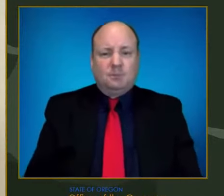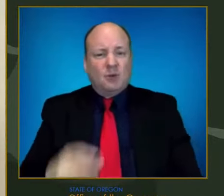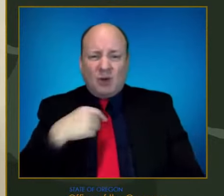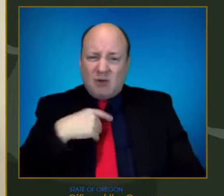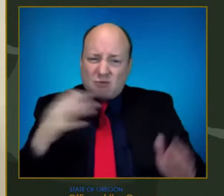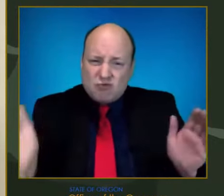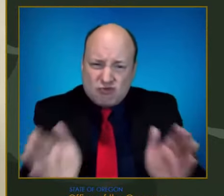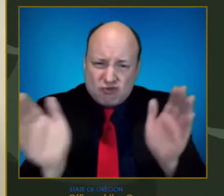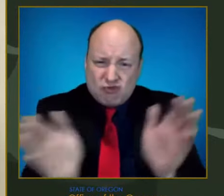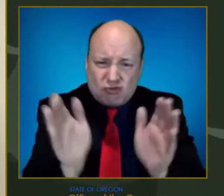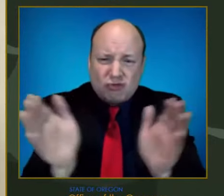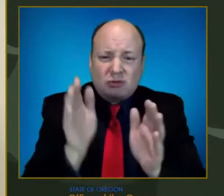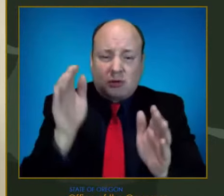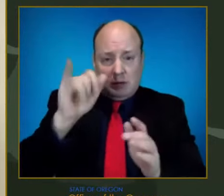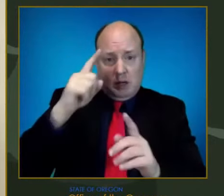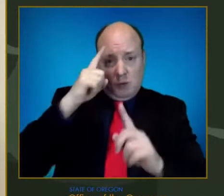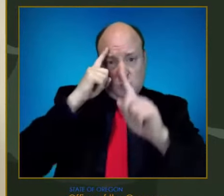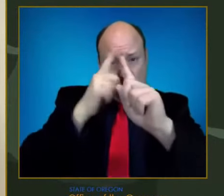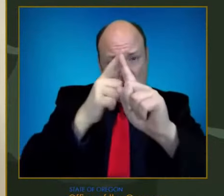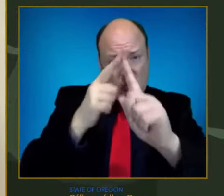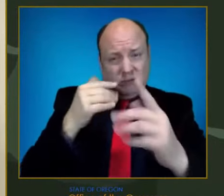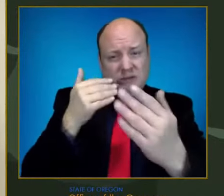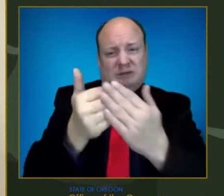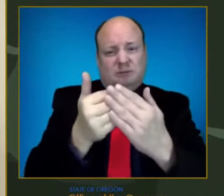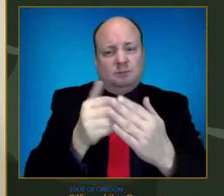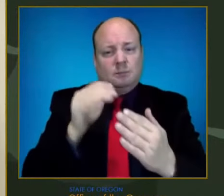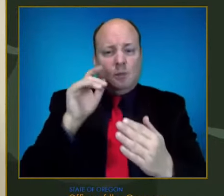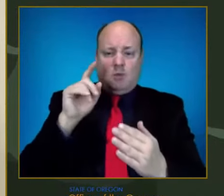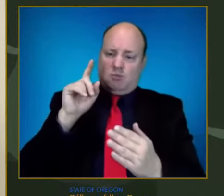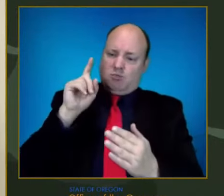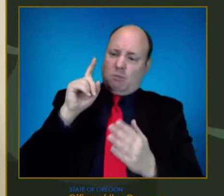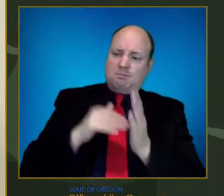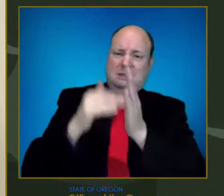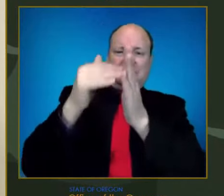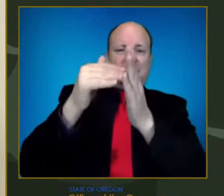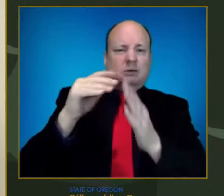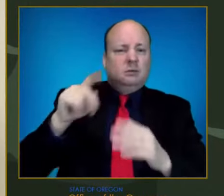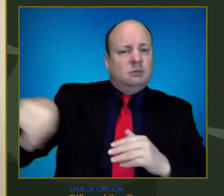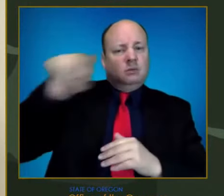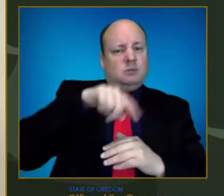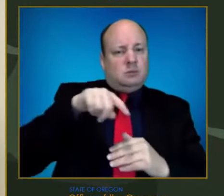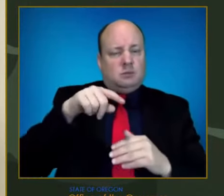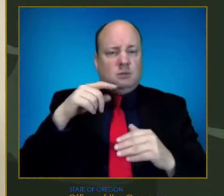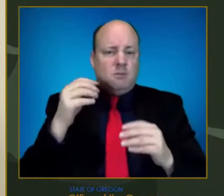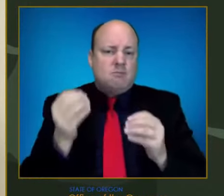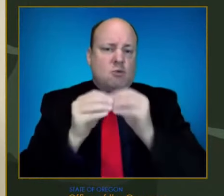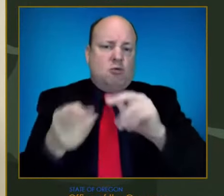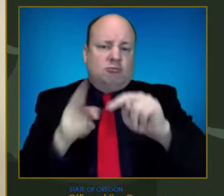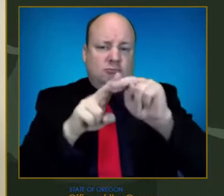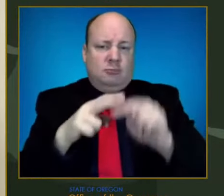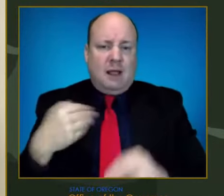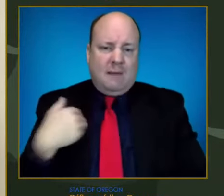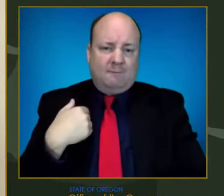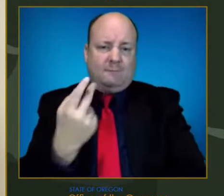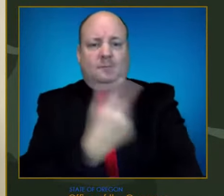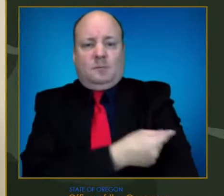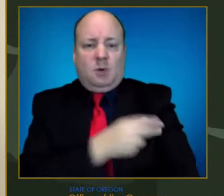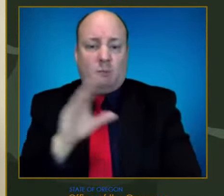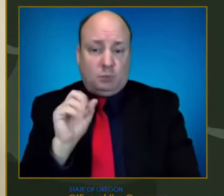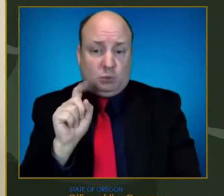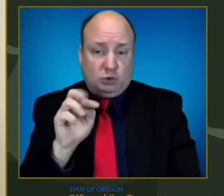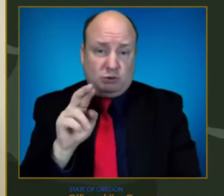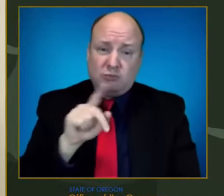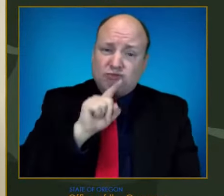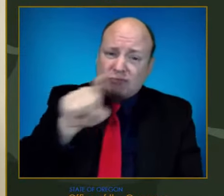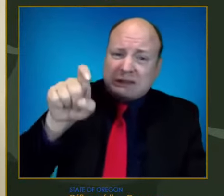However, we will only reach it if everyone does their part. I know that in some parts of the state,